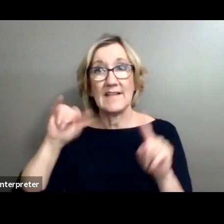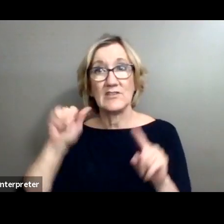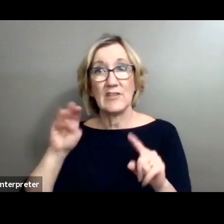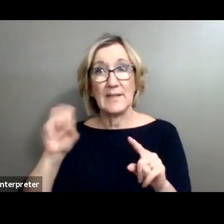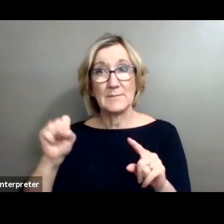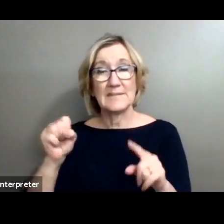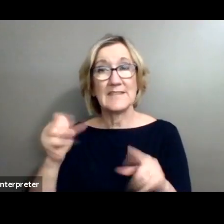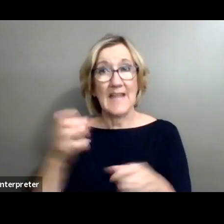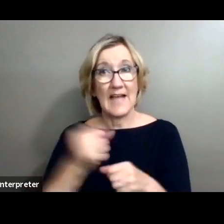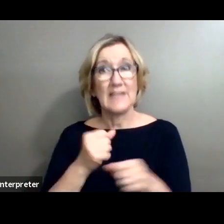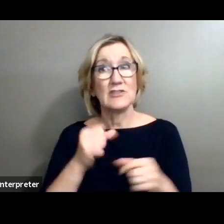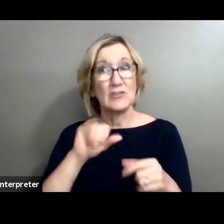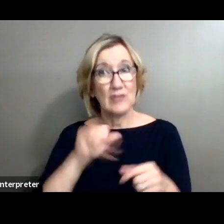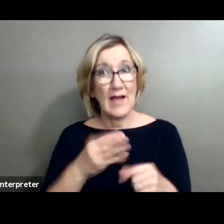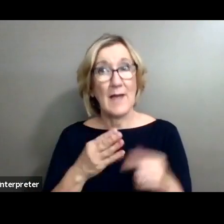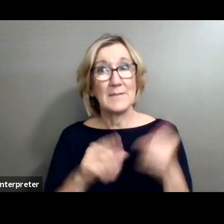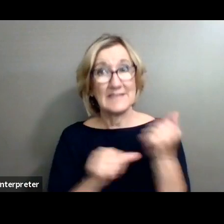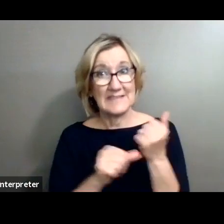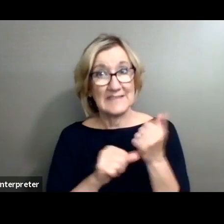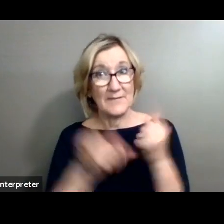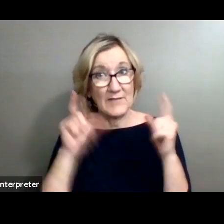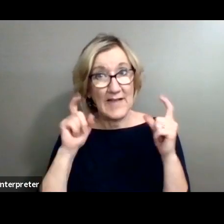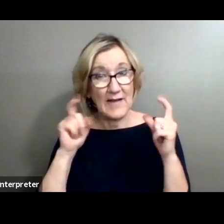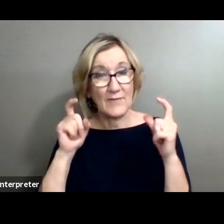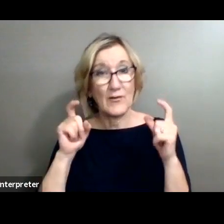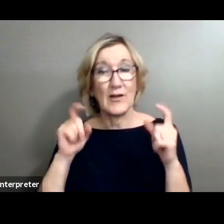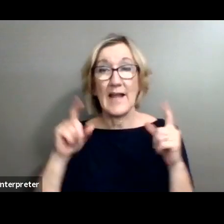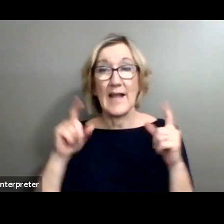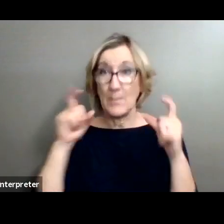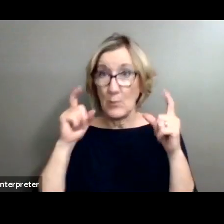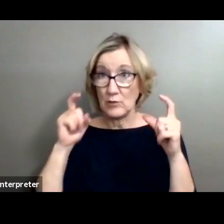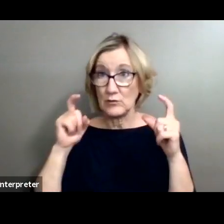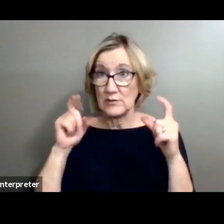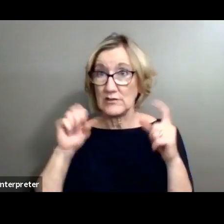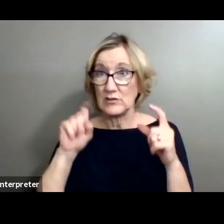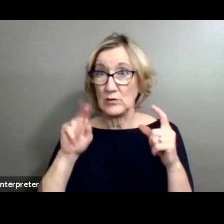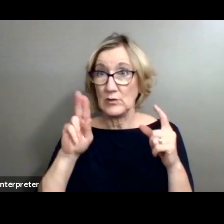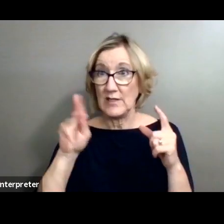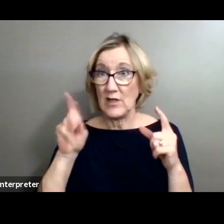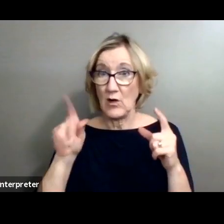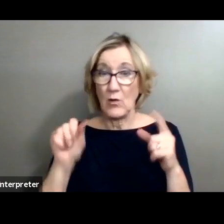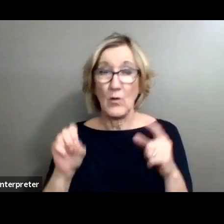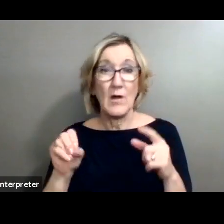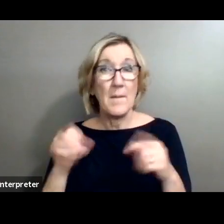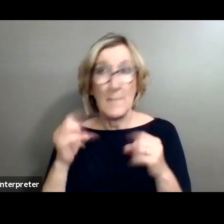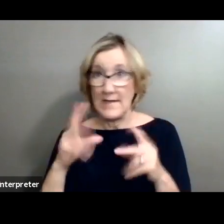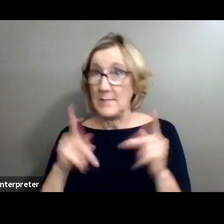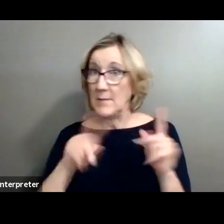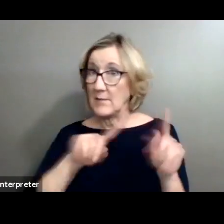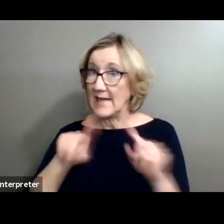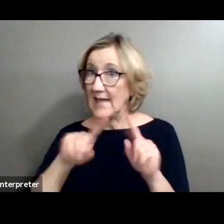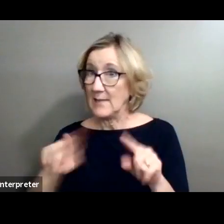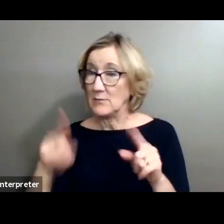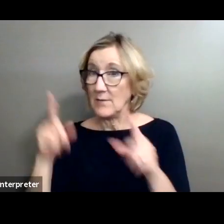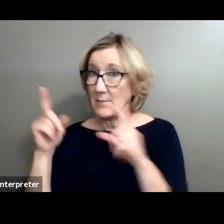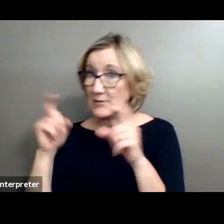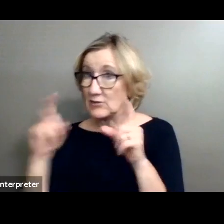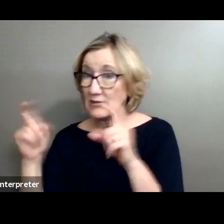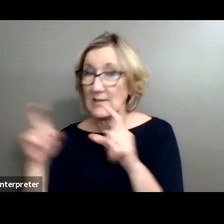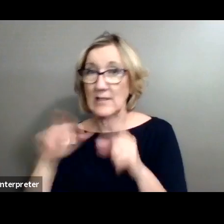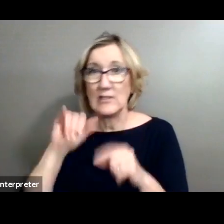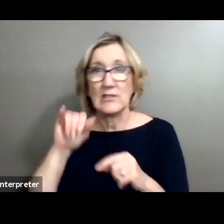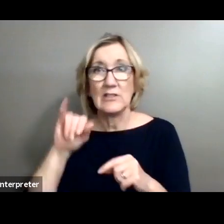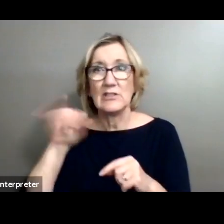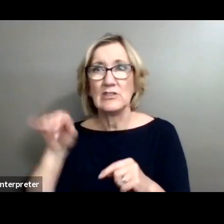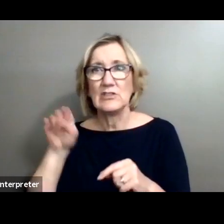at a portrait studio in New Jersey. Many big city customers came to have their portraits taken. James couldn't wait